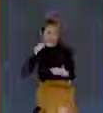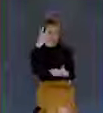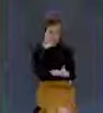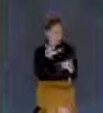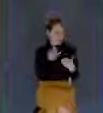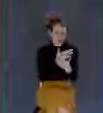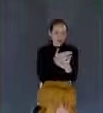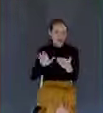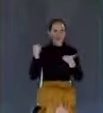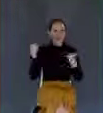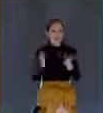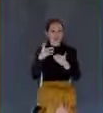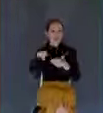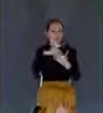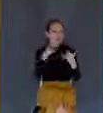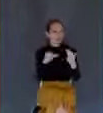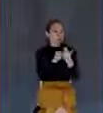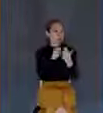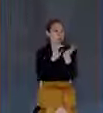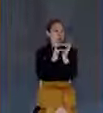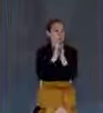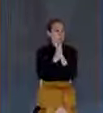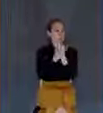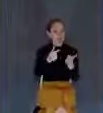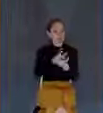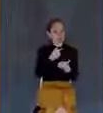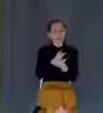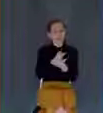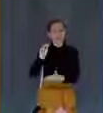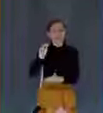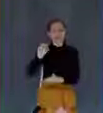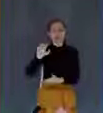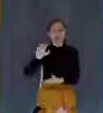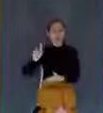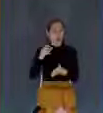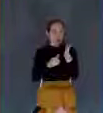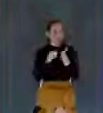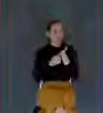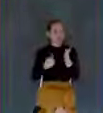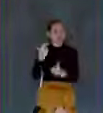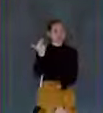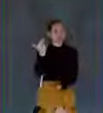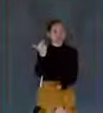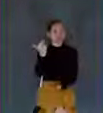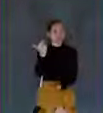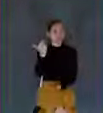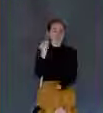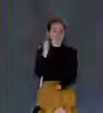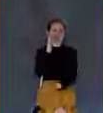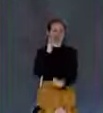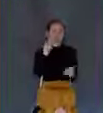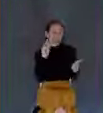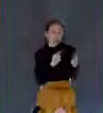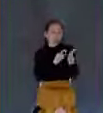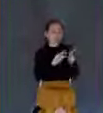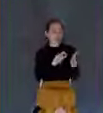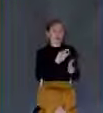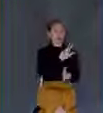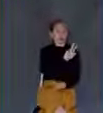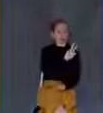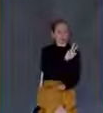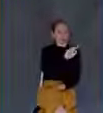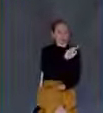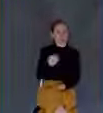Now, encourage you to take your Bible and open, please, to the Gospel of Mark, chapter 13. We're going to look at verses 32 down to verse